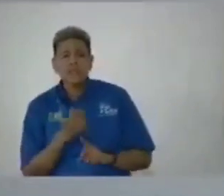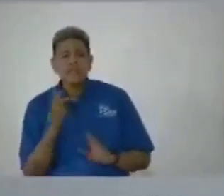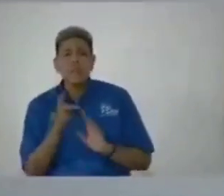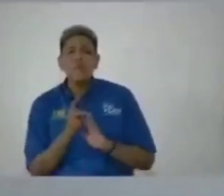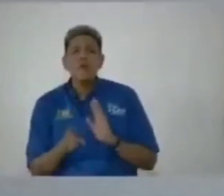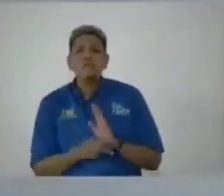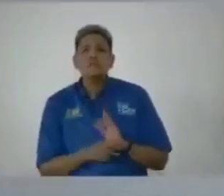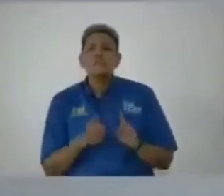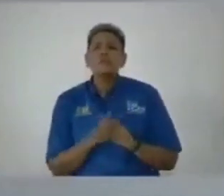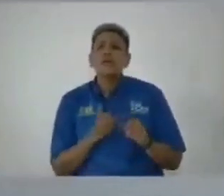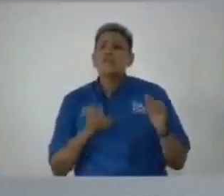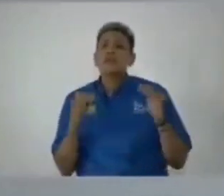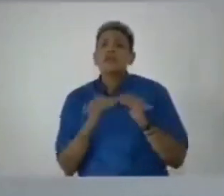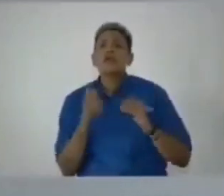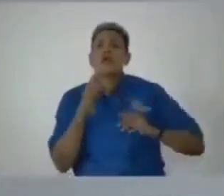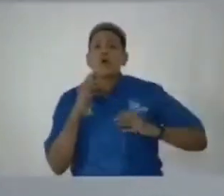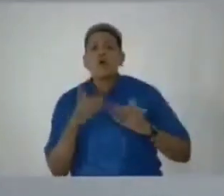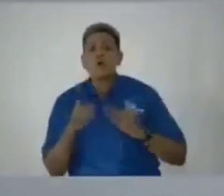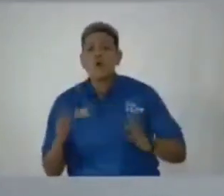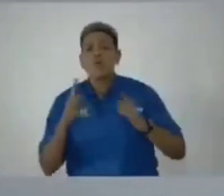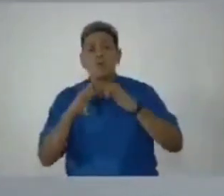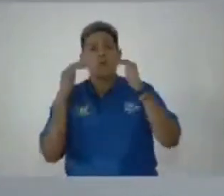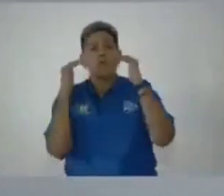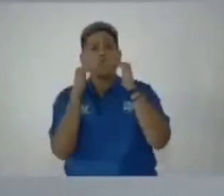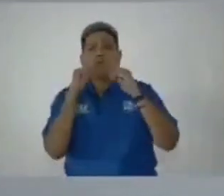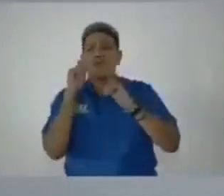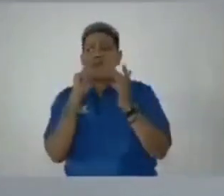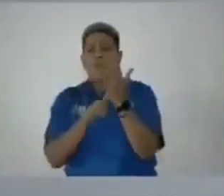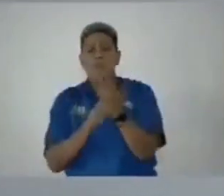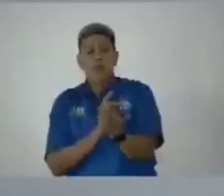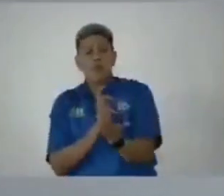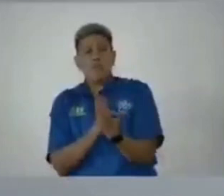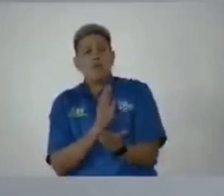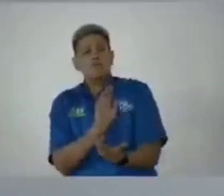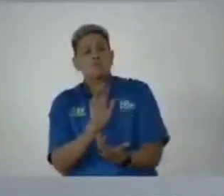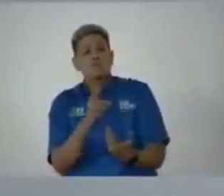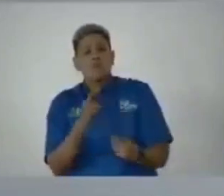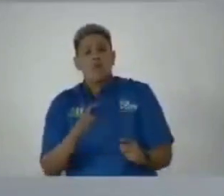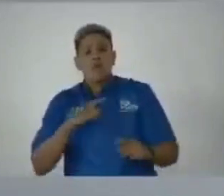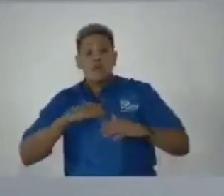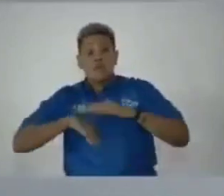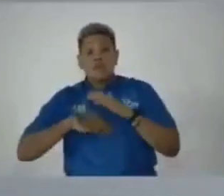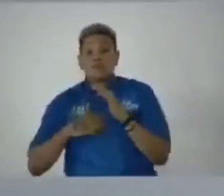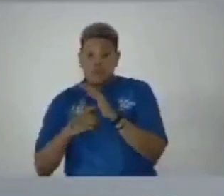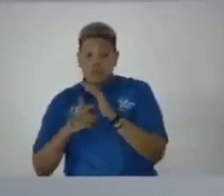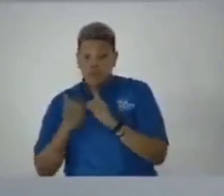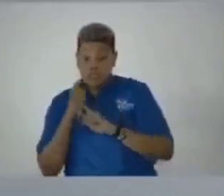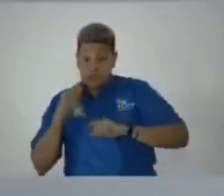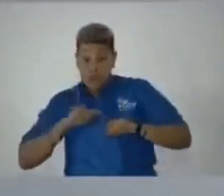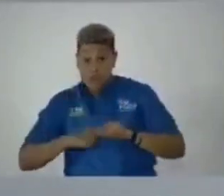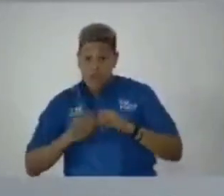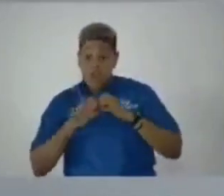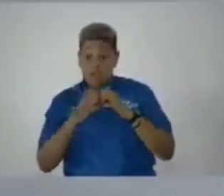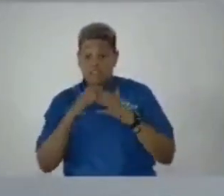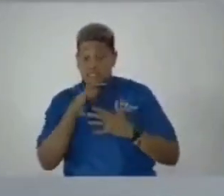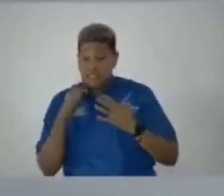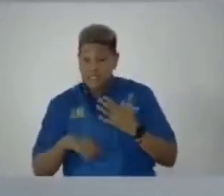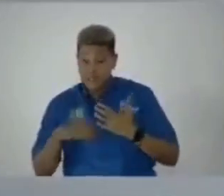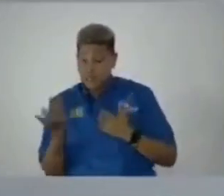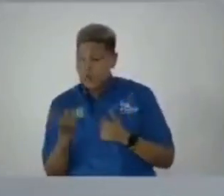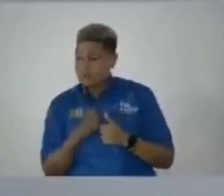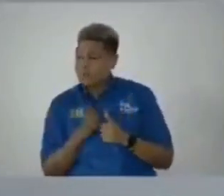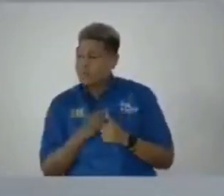equality openness and fairness were applied and i base my request for the convening on the following one